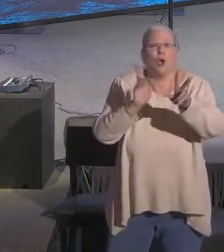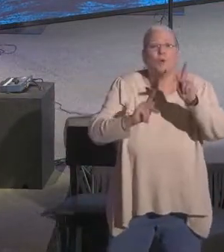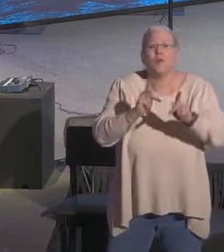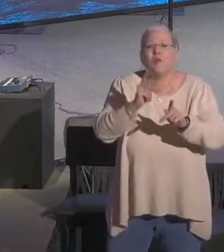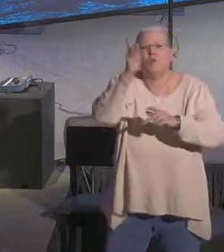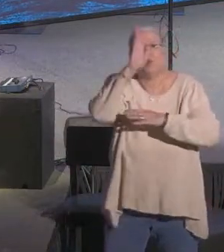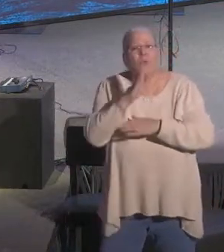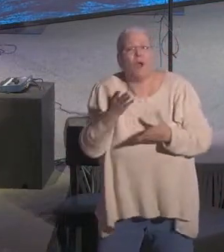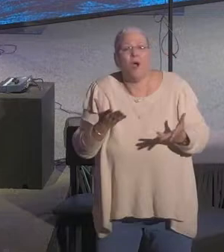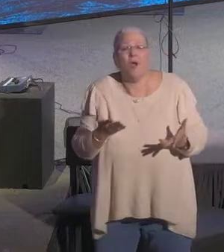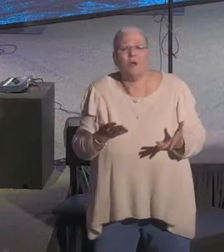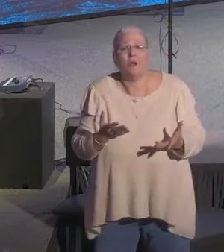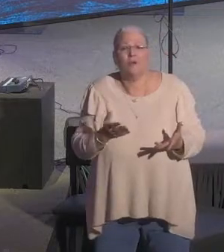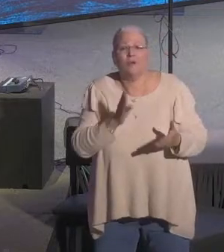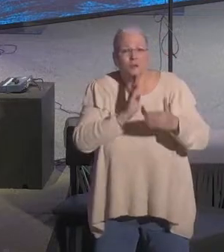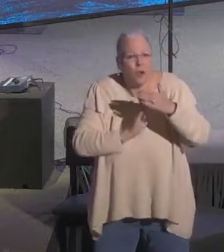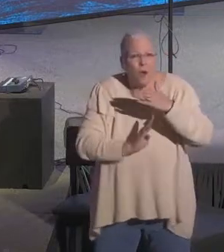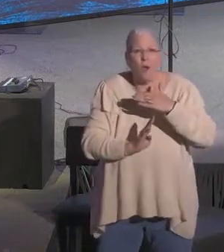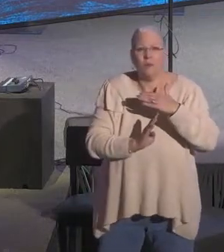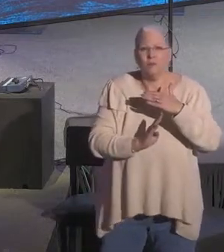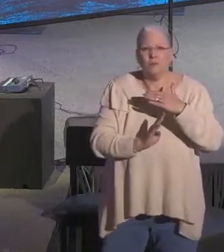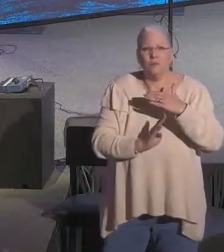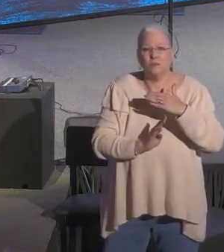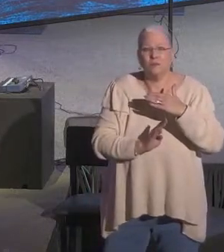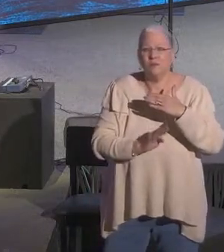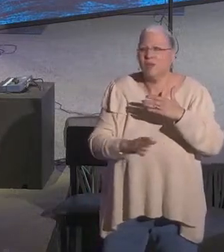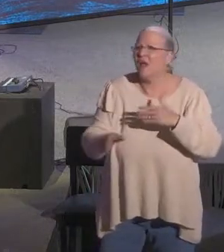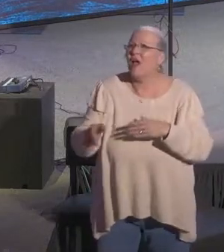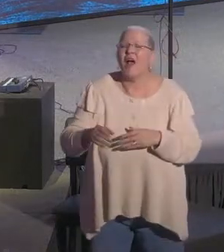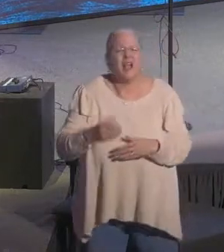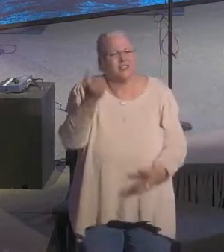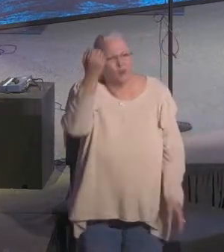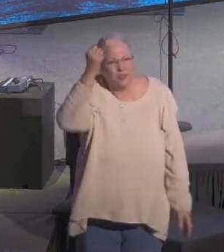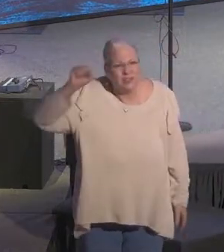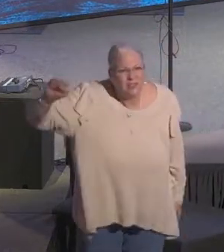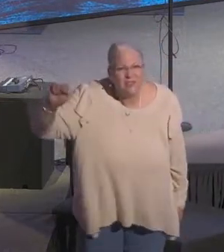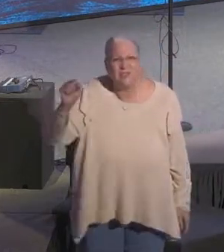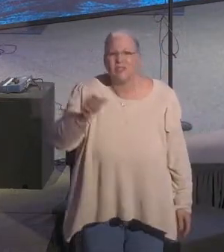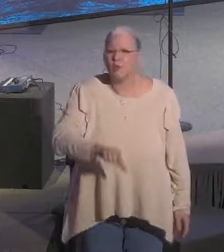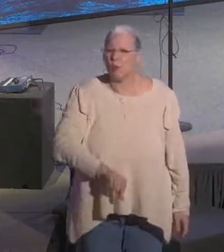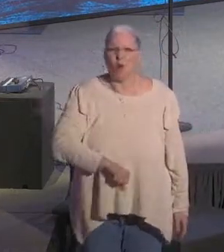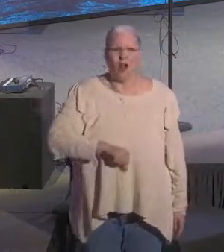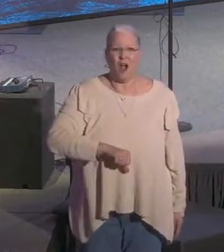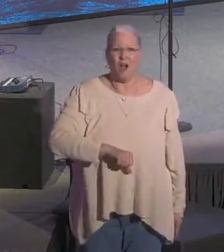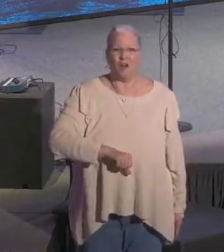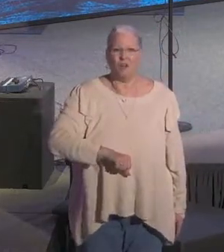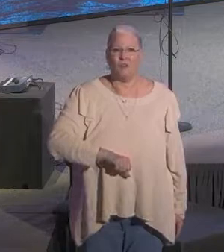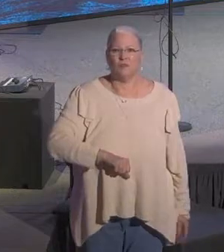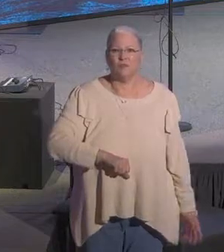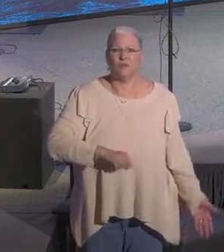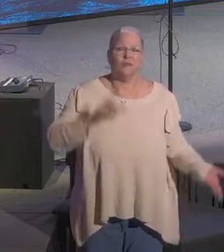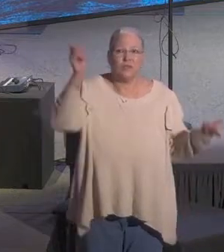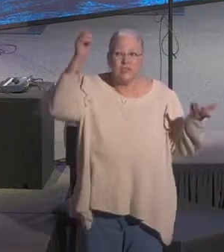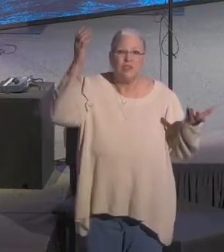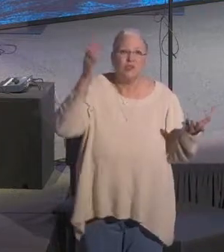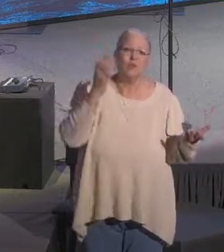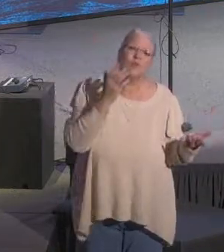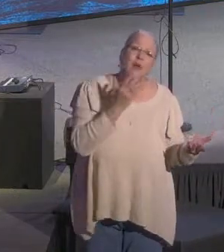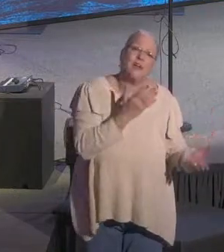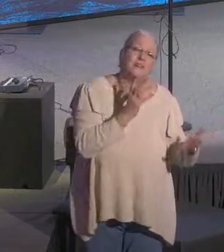Humility. To walk with humility. God resists the proud, but shows grace to the humble.